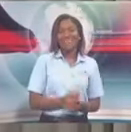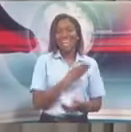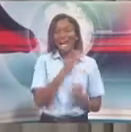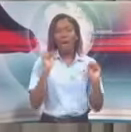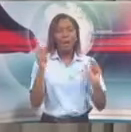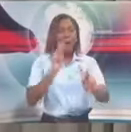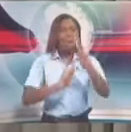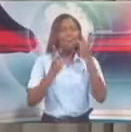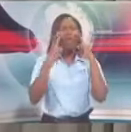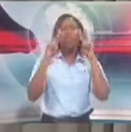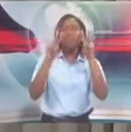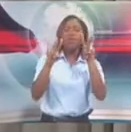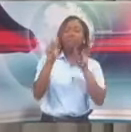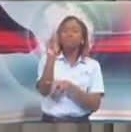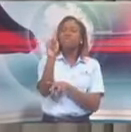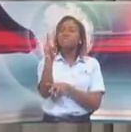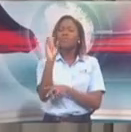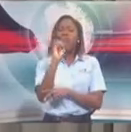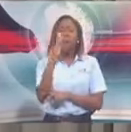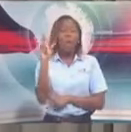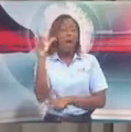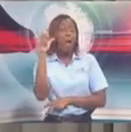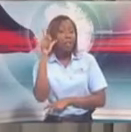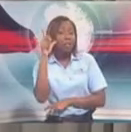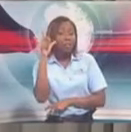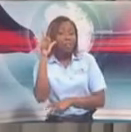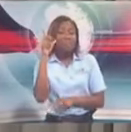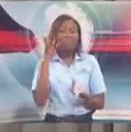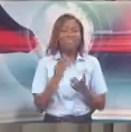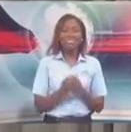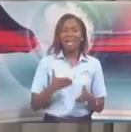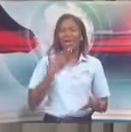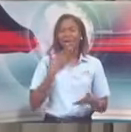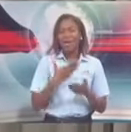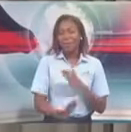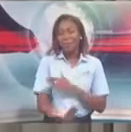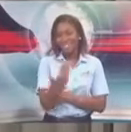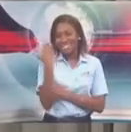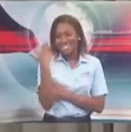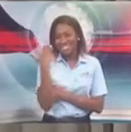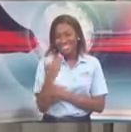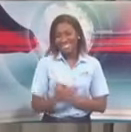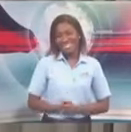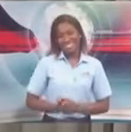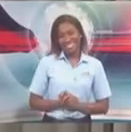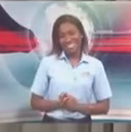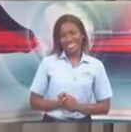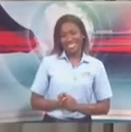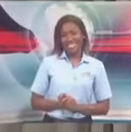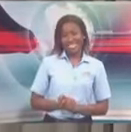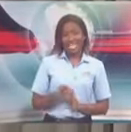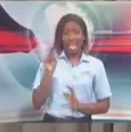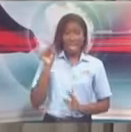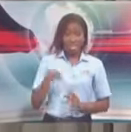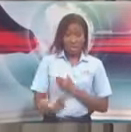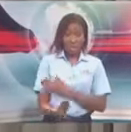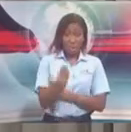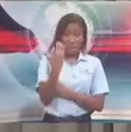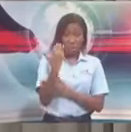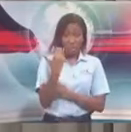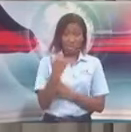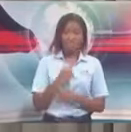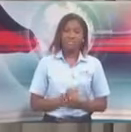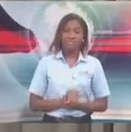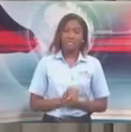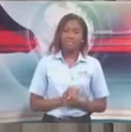public of Trinidad and Tobago and of course our members of the media. Good morning. This morning we published regulation number 13